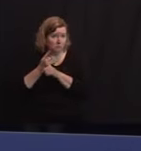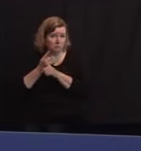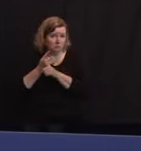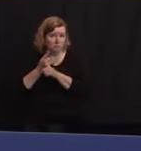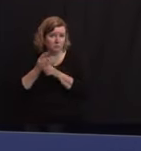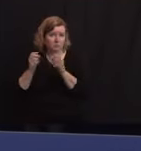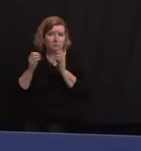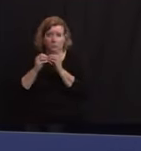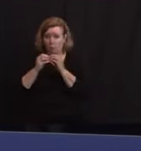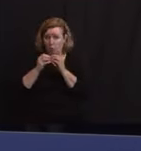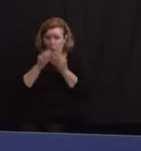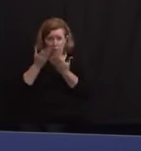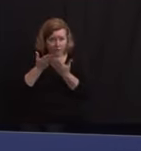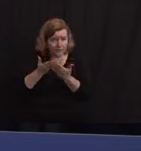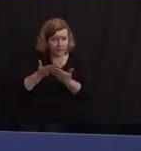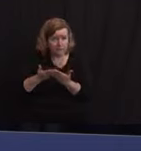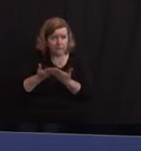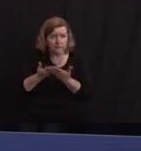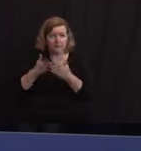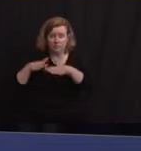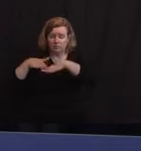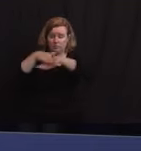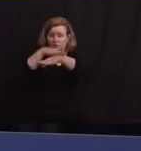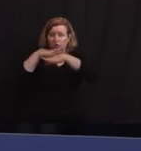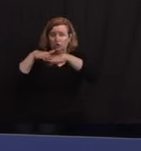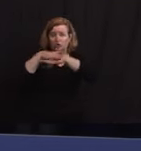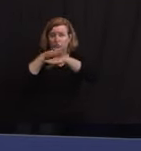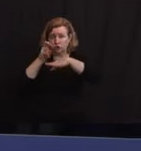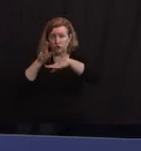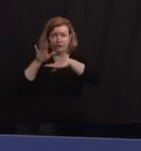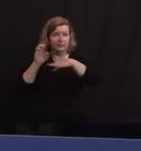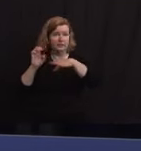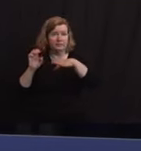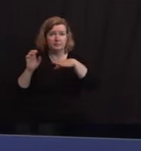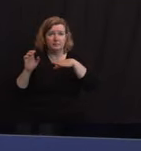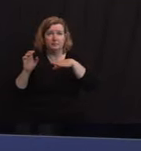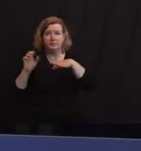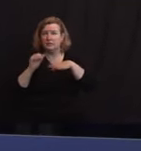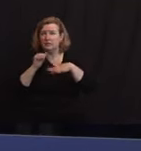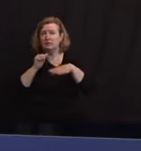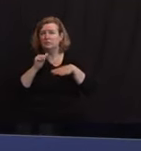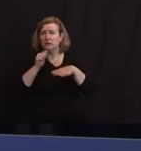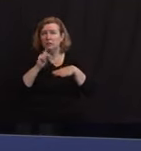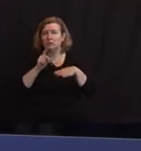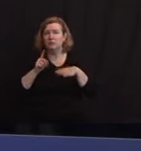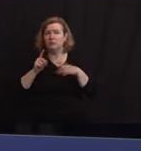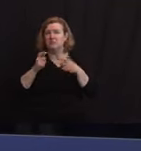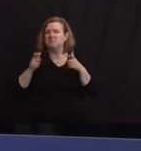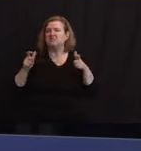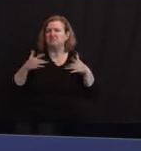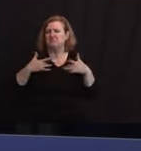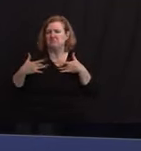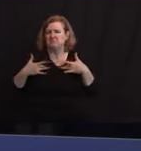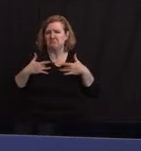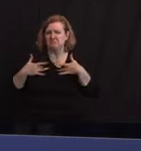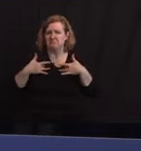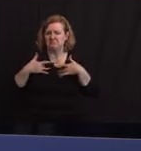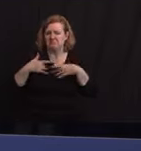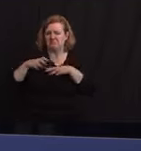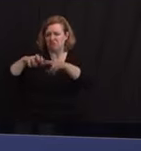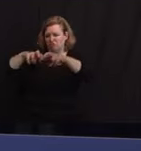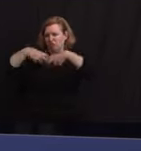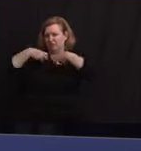evidence that, you know, surfaces, you know, fomites, you know, aren't really the main mode of transmission.